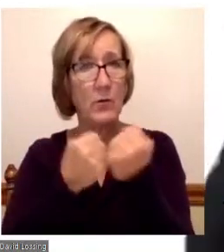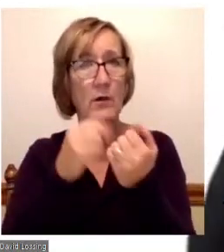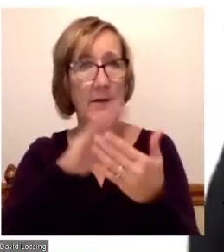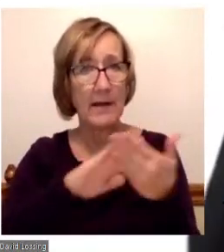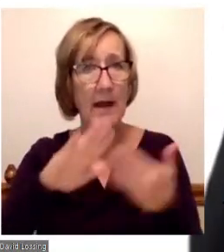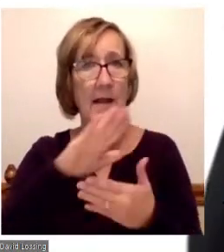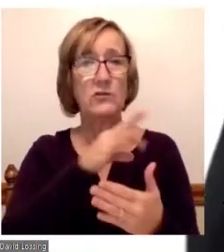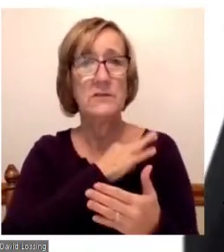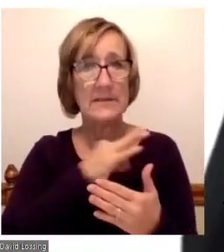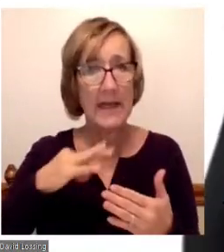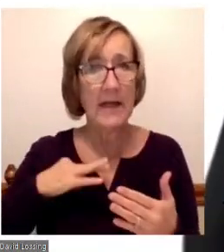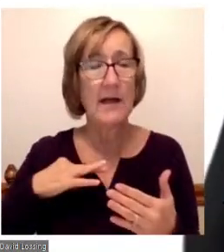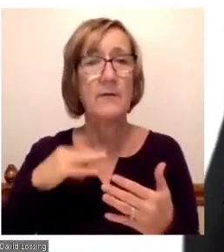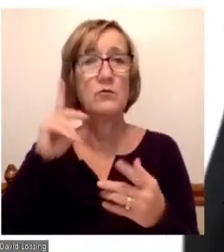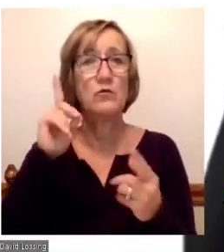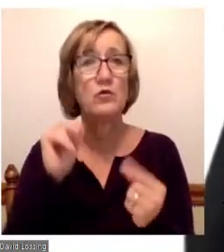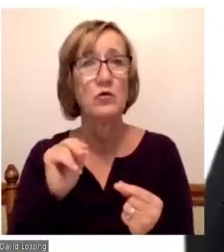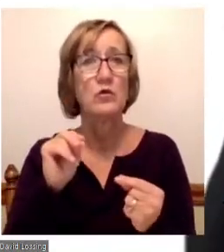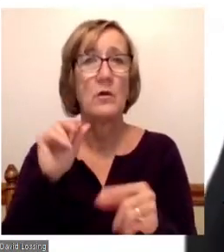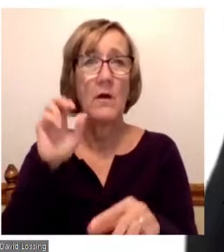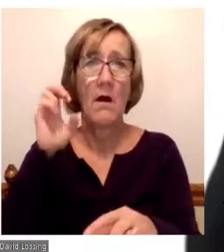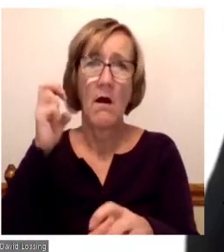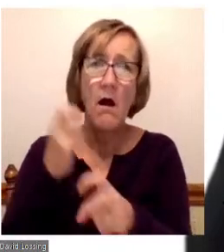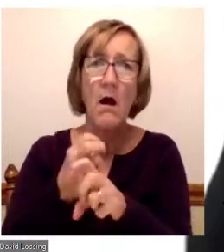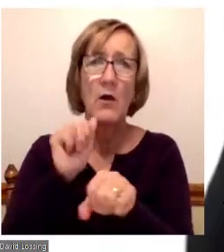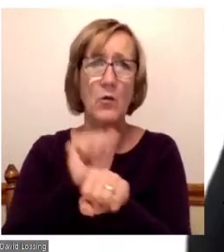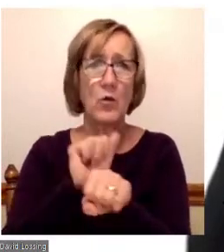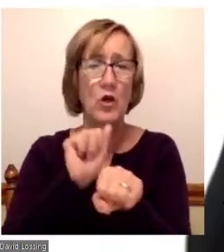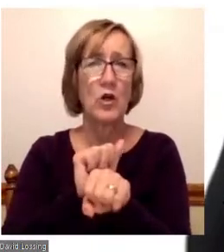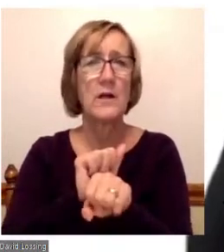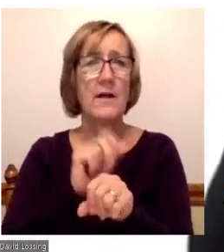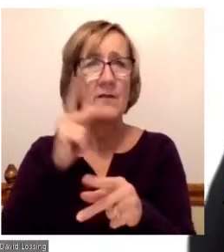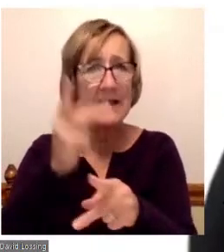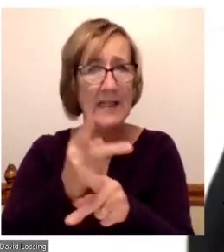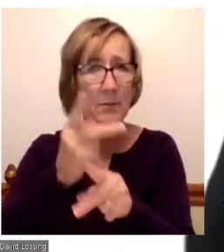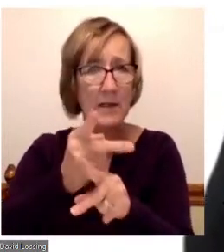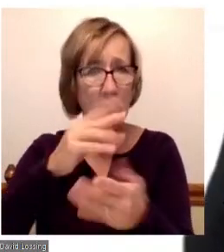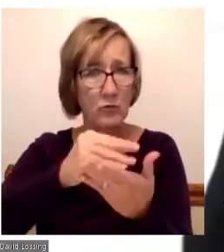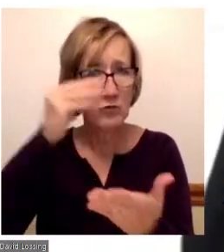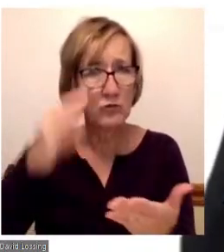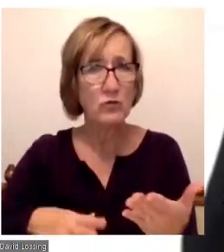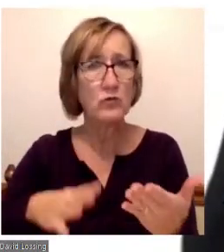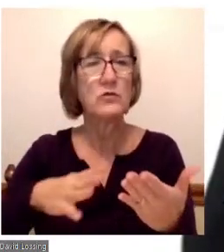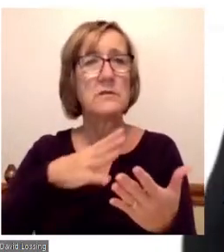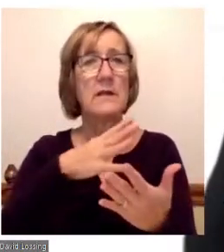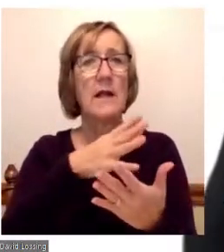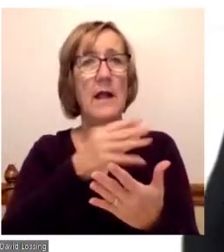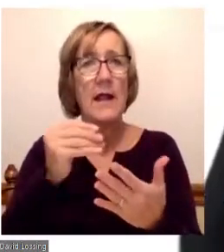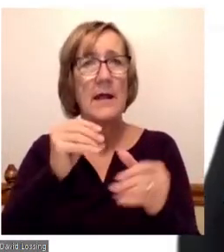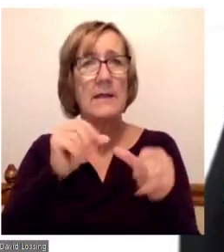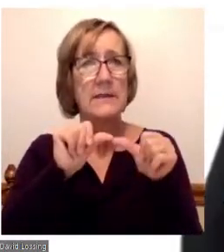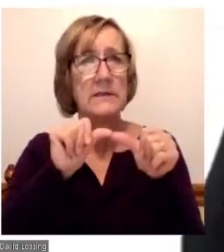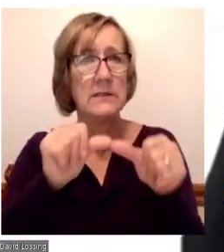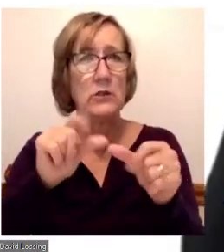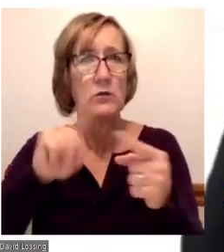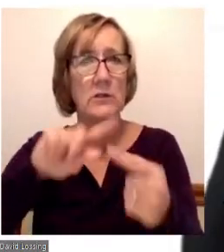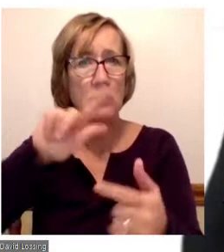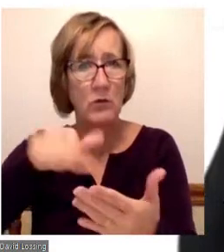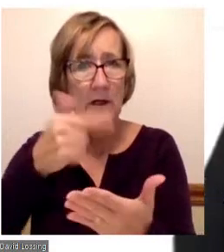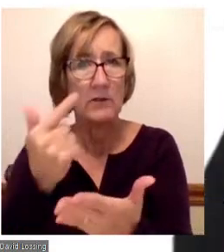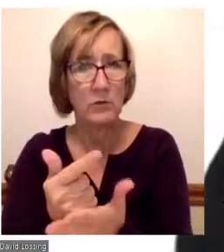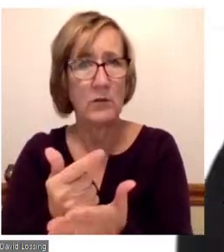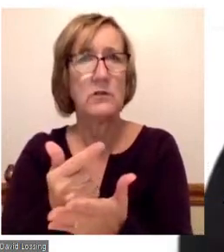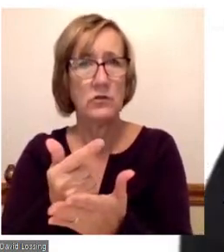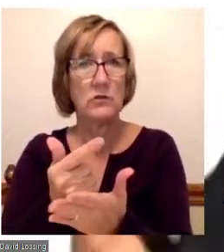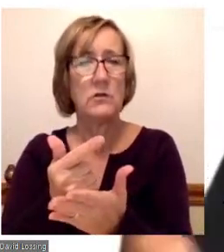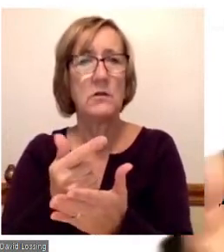to do the hard work of driving up retention rates and graduation rates. Now, for the audience, retention rate